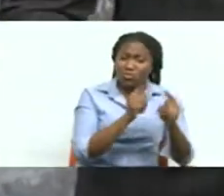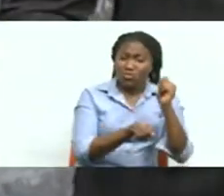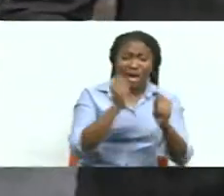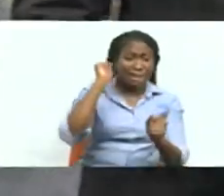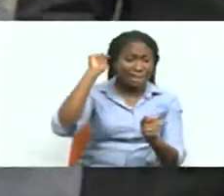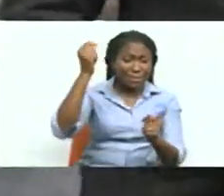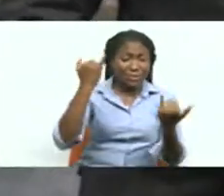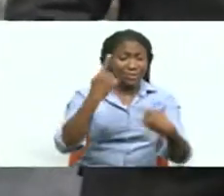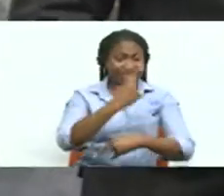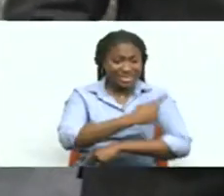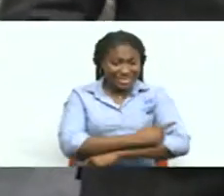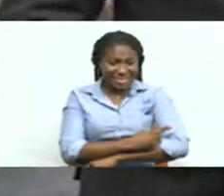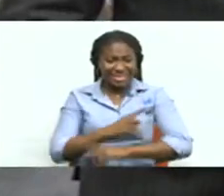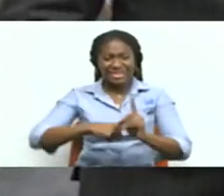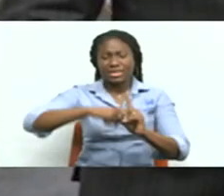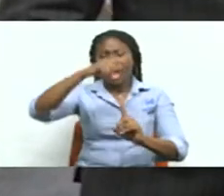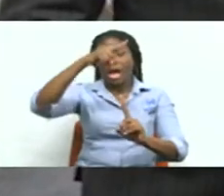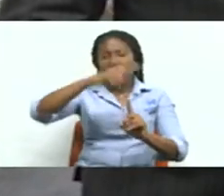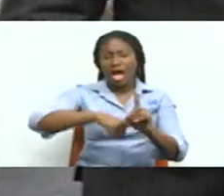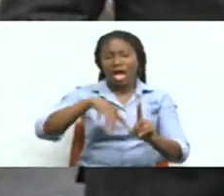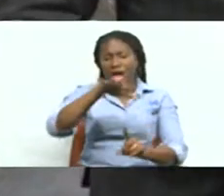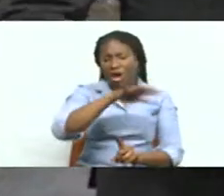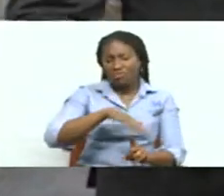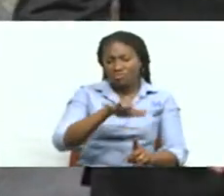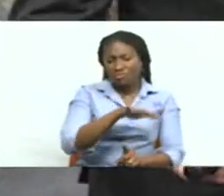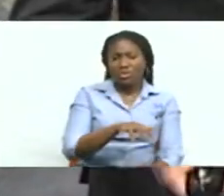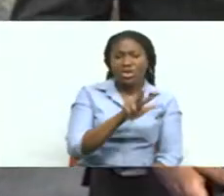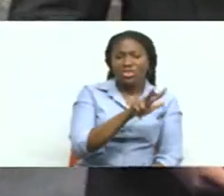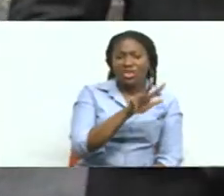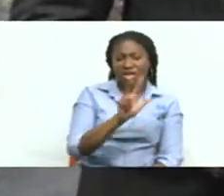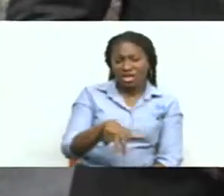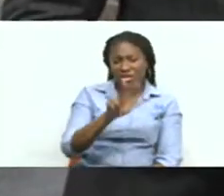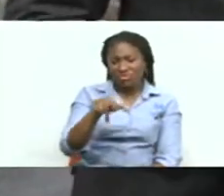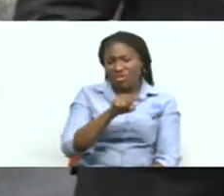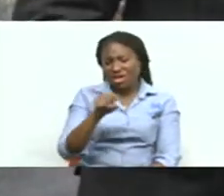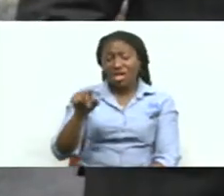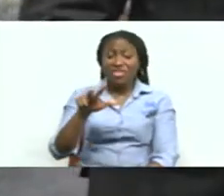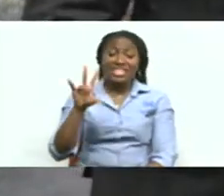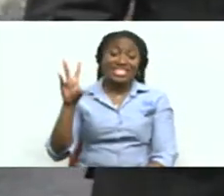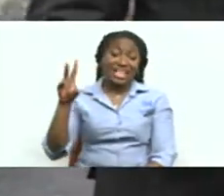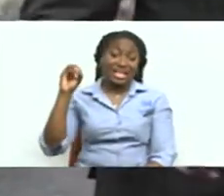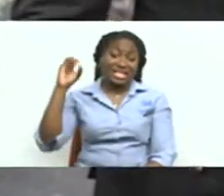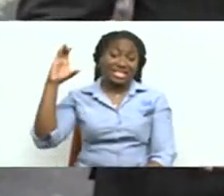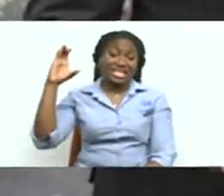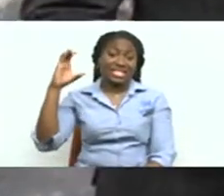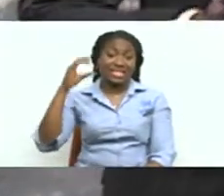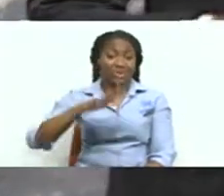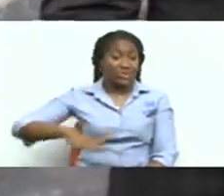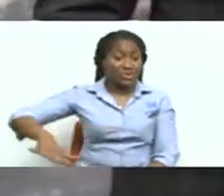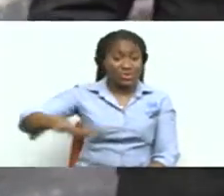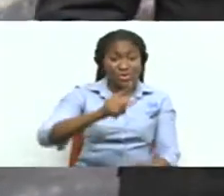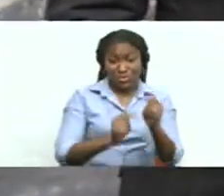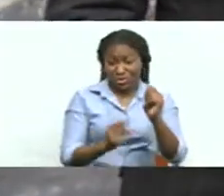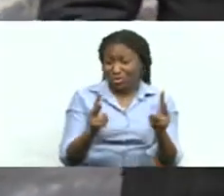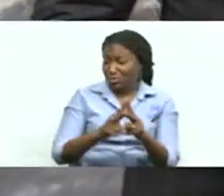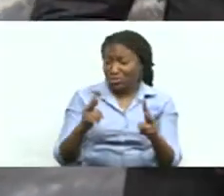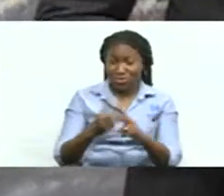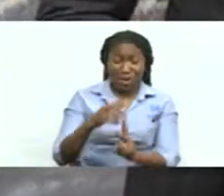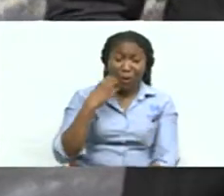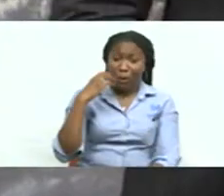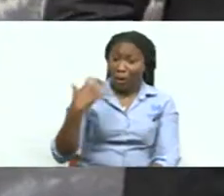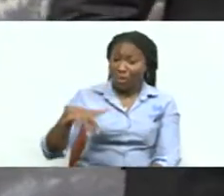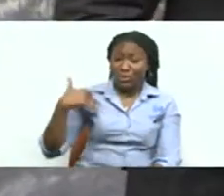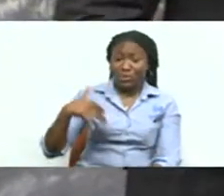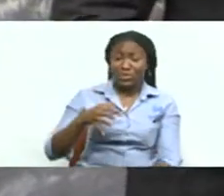Tobago today. With maximum high temperatures coming in anywhere between 33 and 37 degrees Celsius across the country. Quite a hot day today.